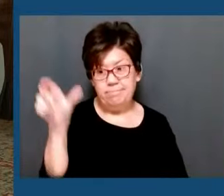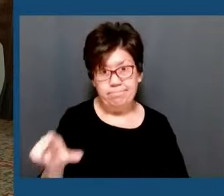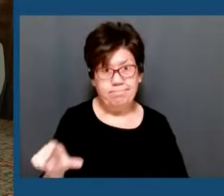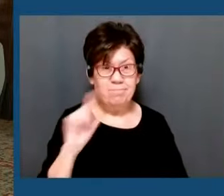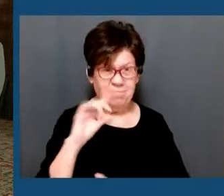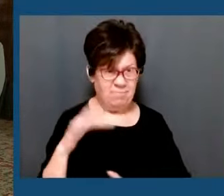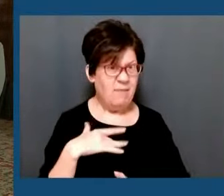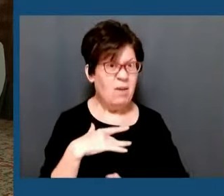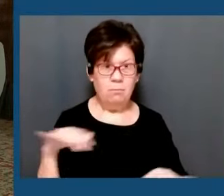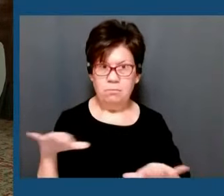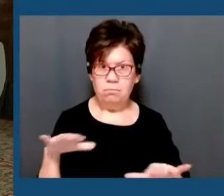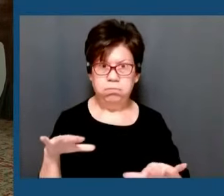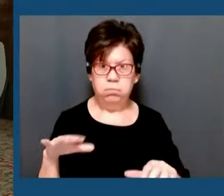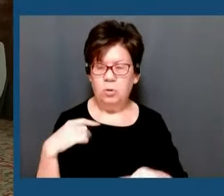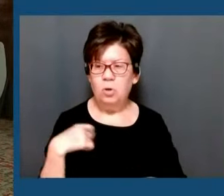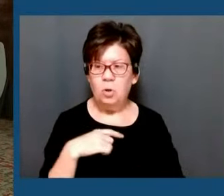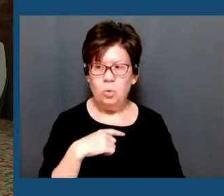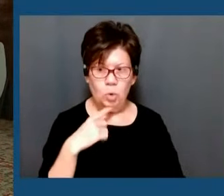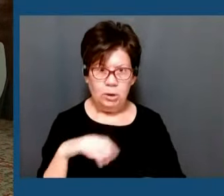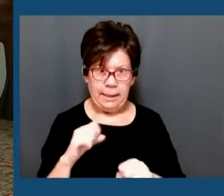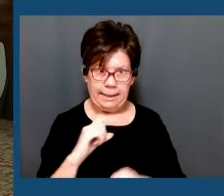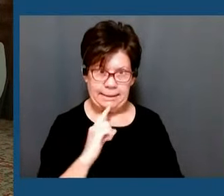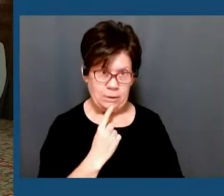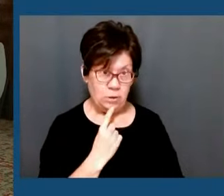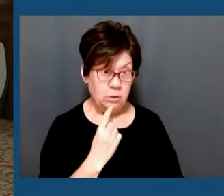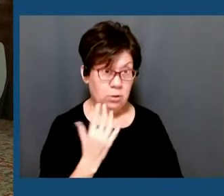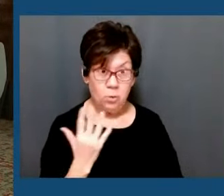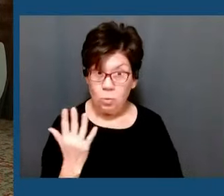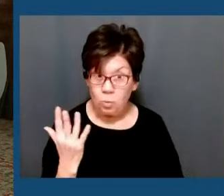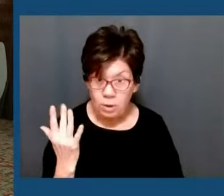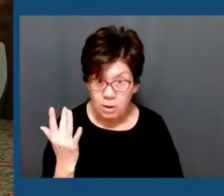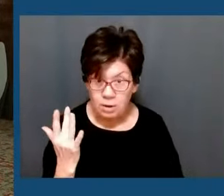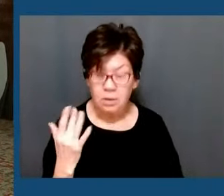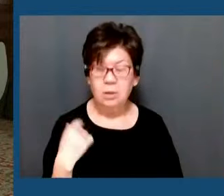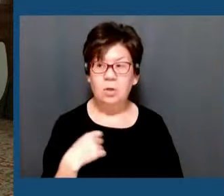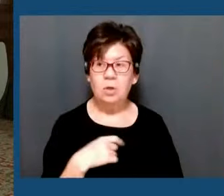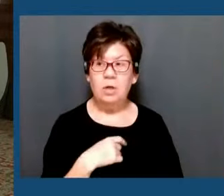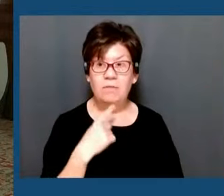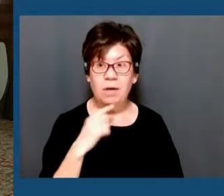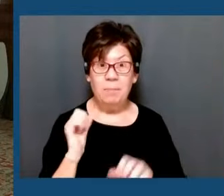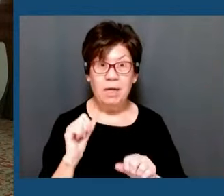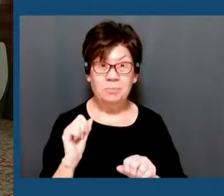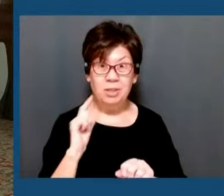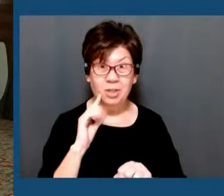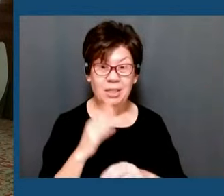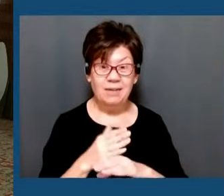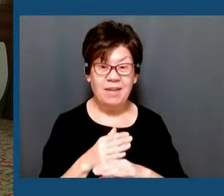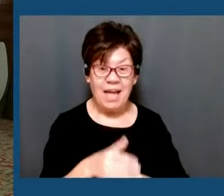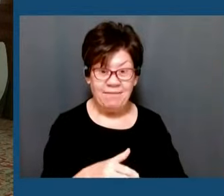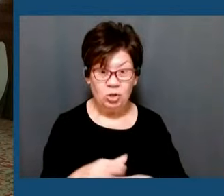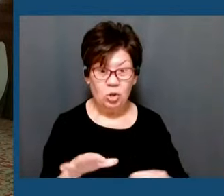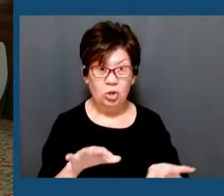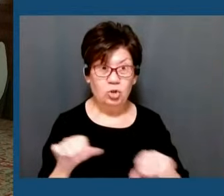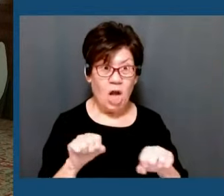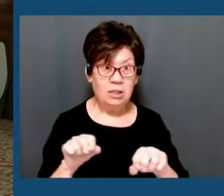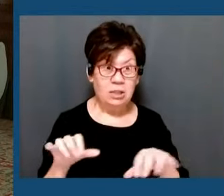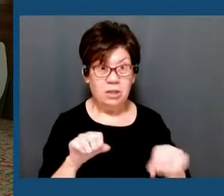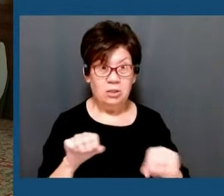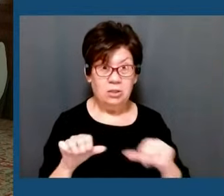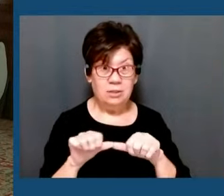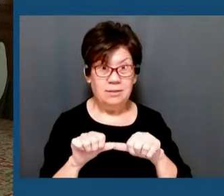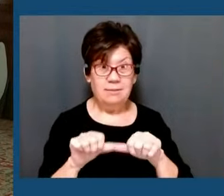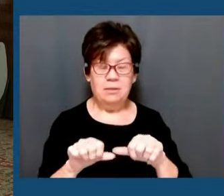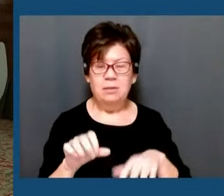I'm this extremely seriously, and here's why. There is always the possibility of aftershocks, and I'll get to that in a moment. But